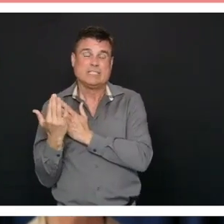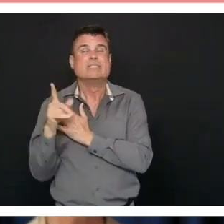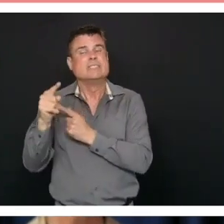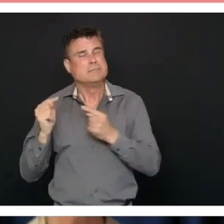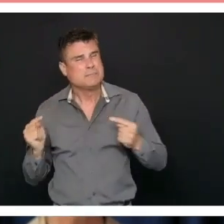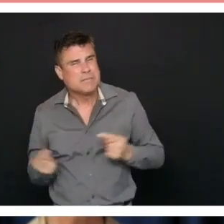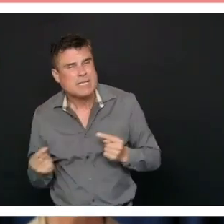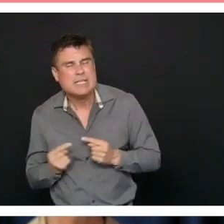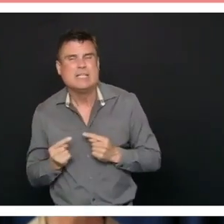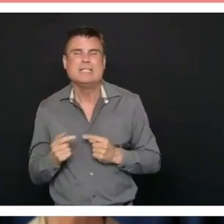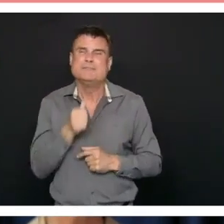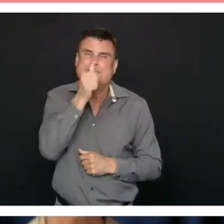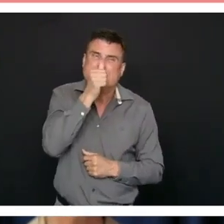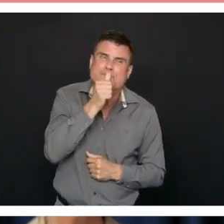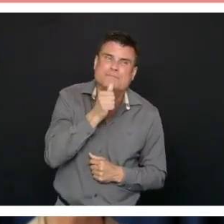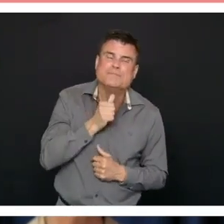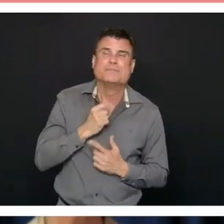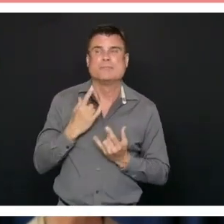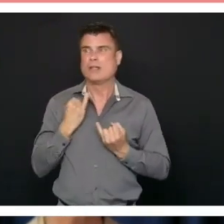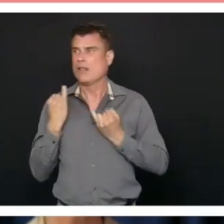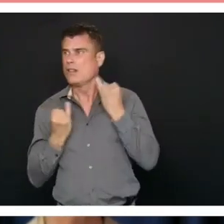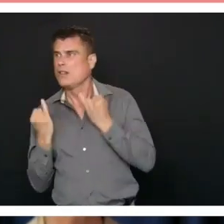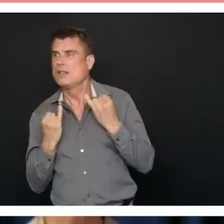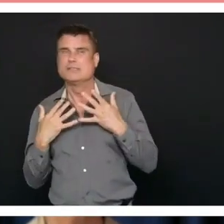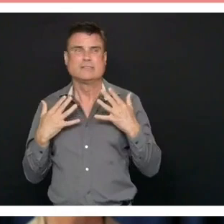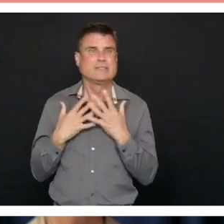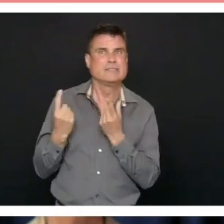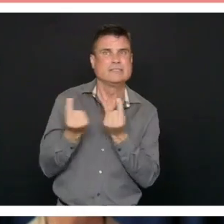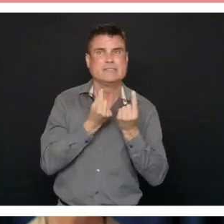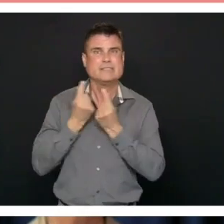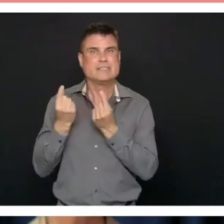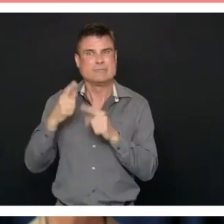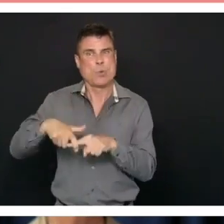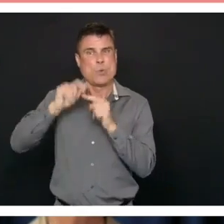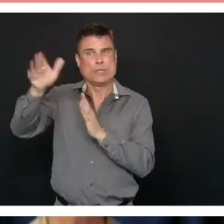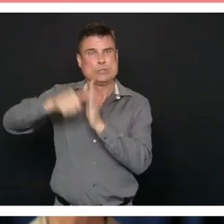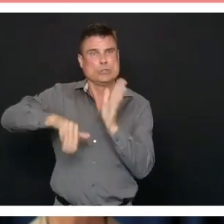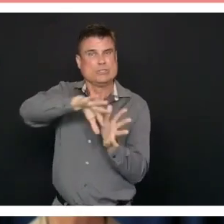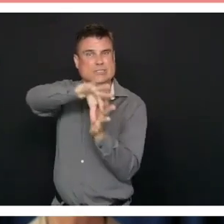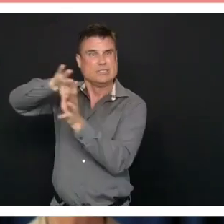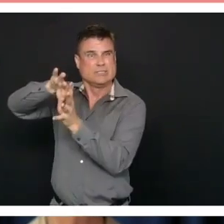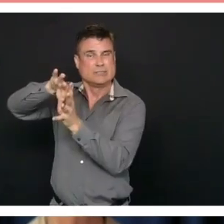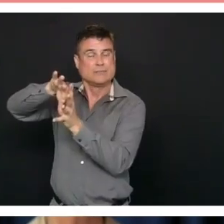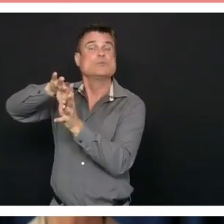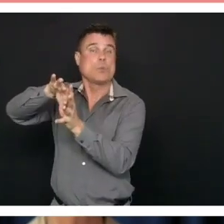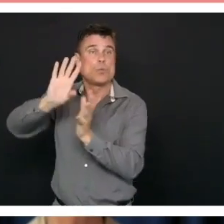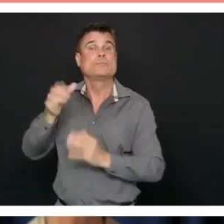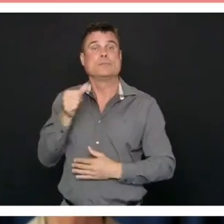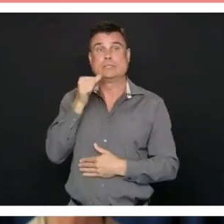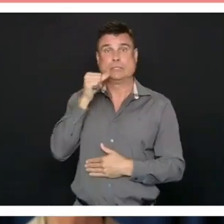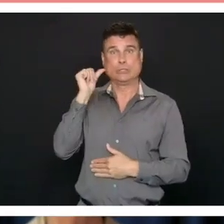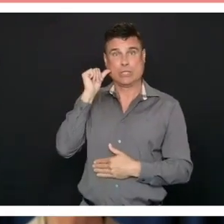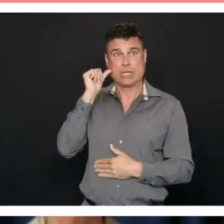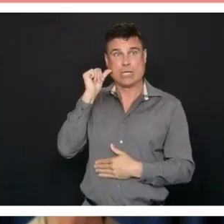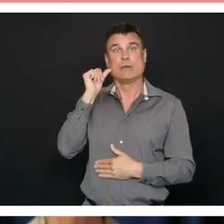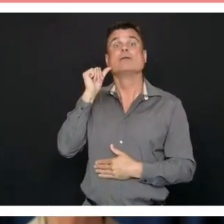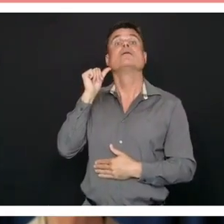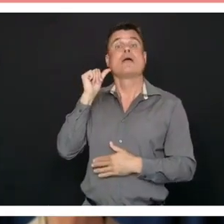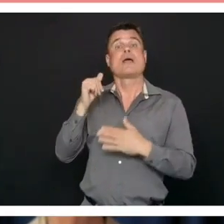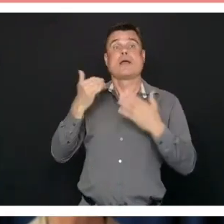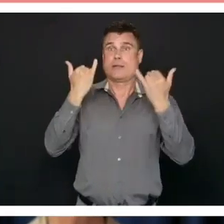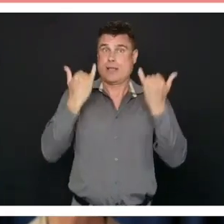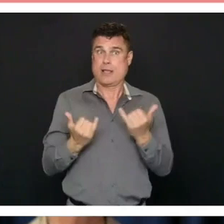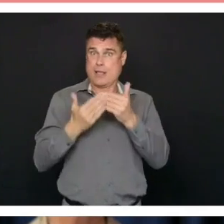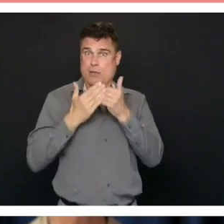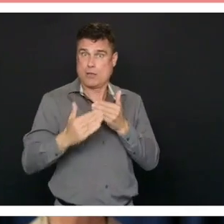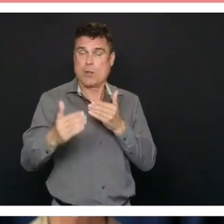we've been able to move forward. Yesterday's plan was a slow and safe restart. And it will include guidance from Dr.